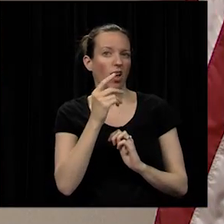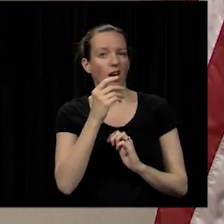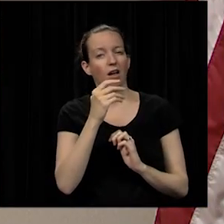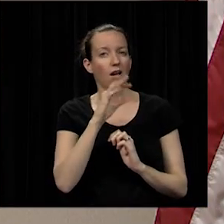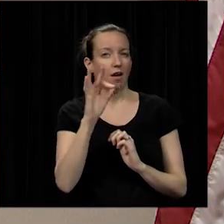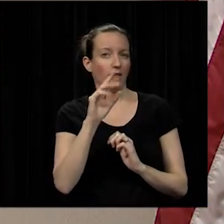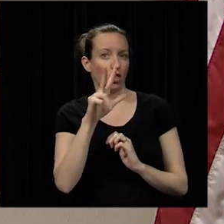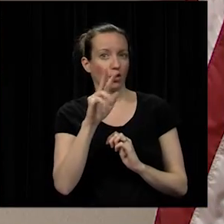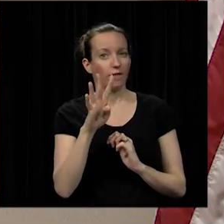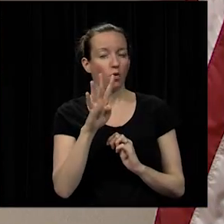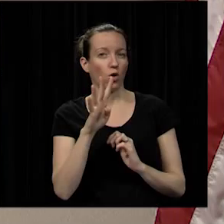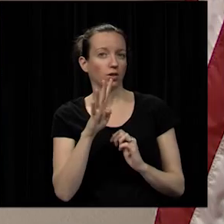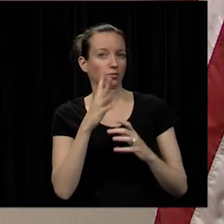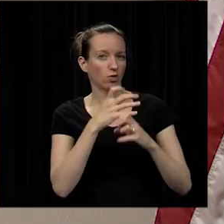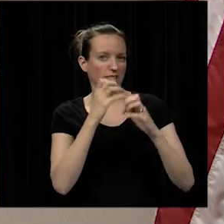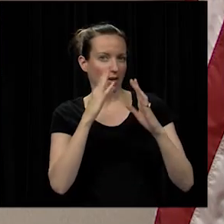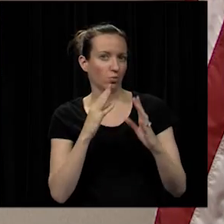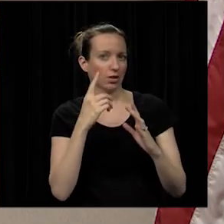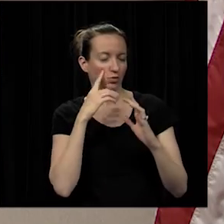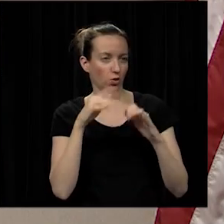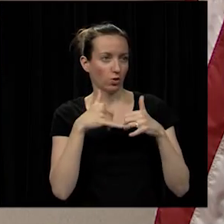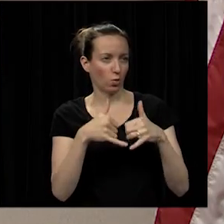prestigious award. Congratulations to you.